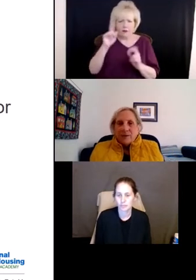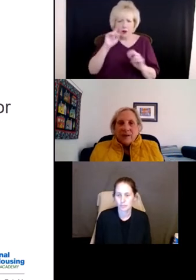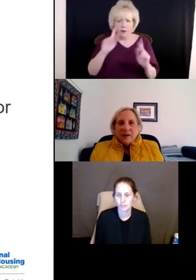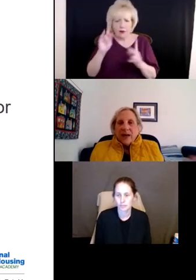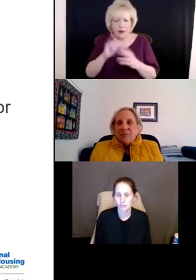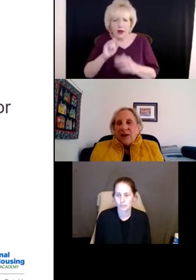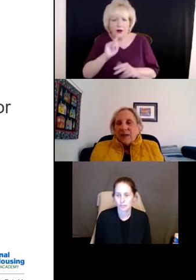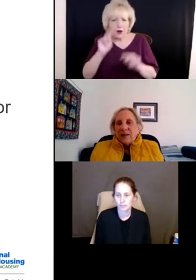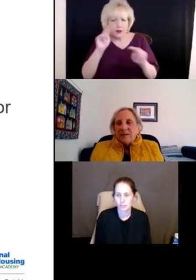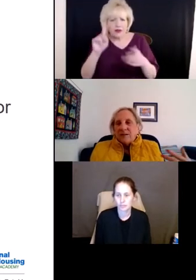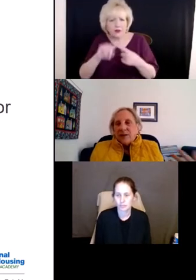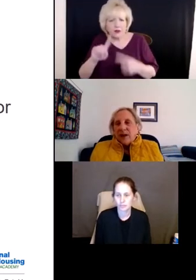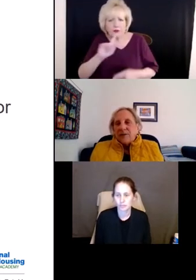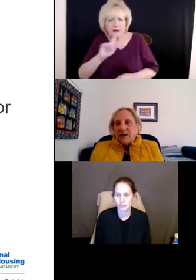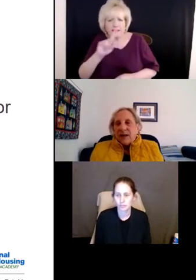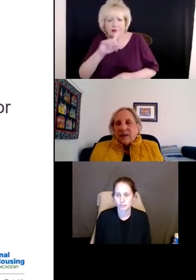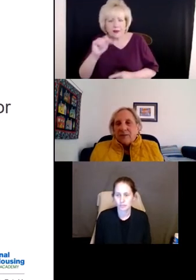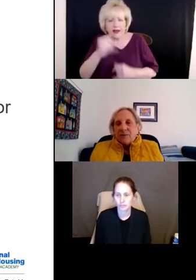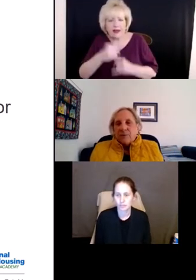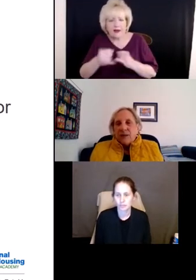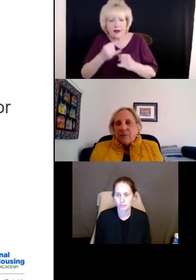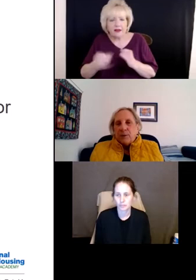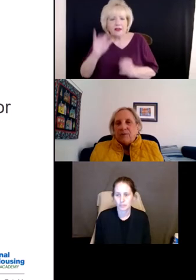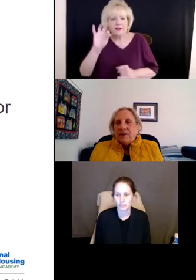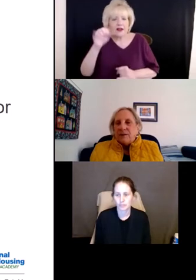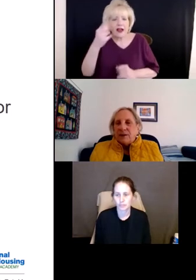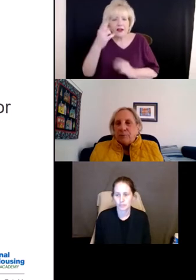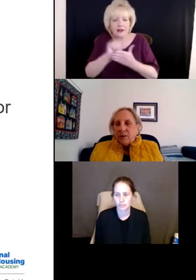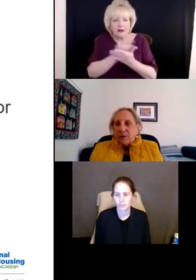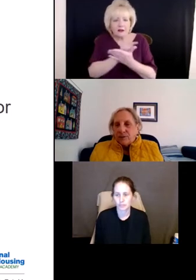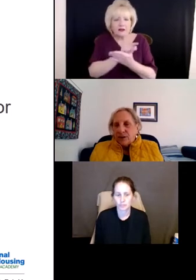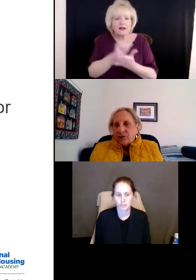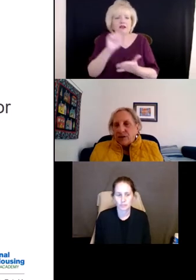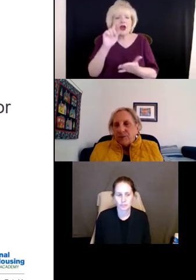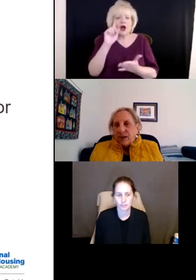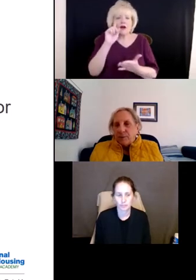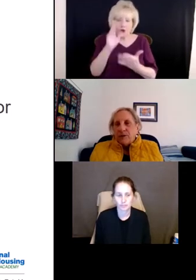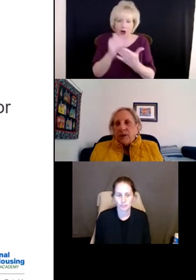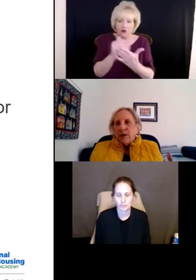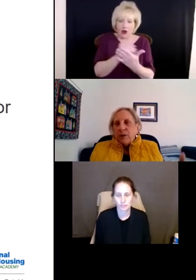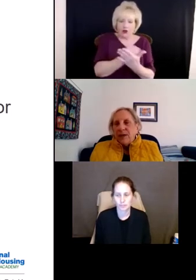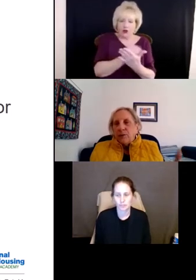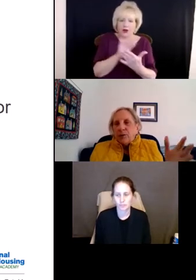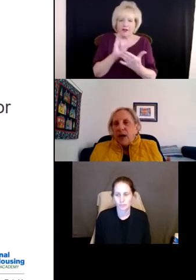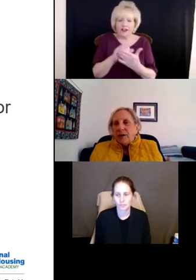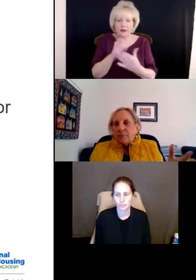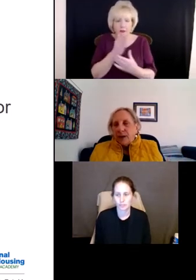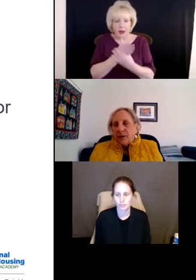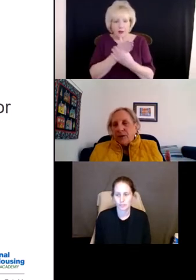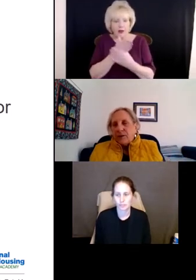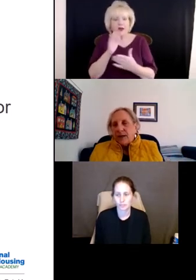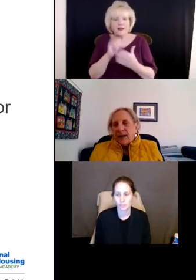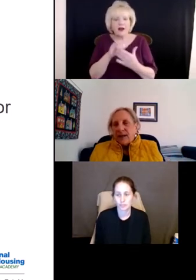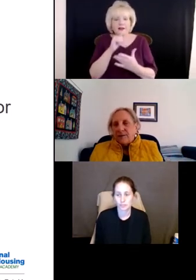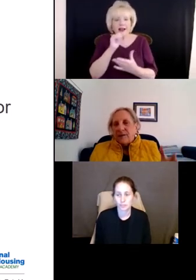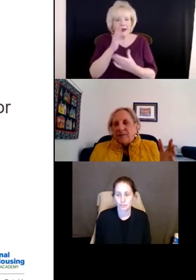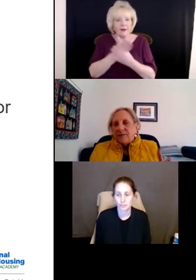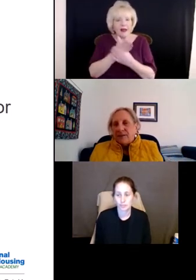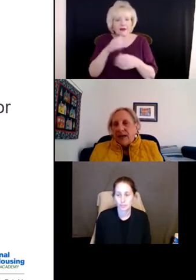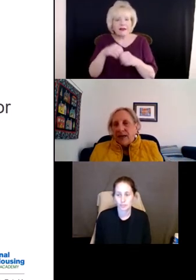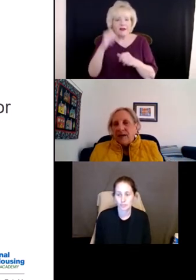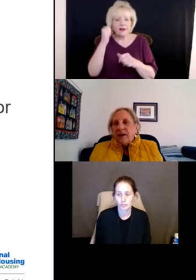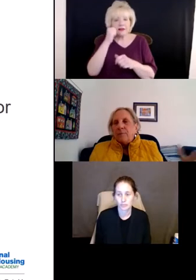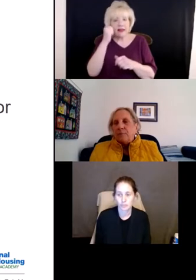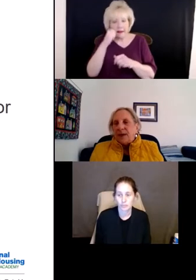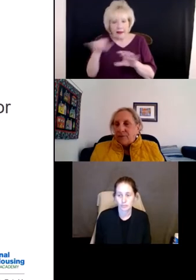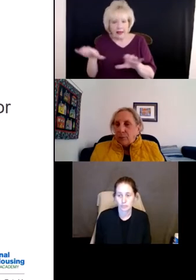disabled. And finally, the Fair Housing Act covers people who have a record of such an impairment, who again are not impaired in their daily activities